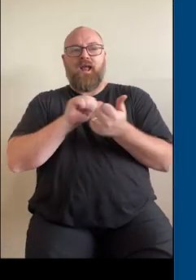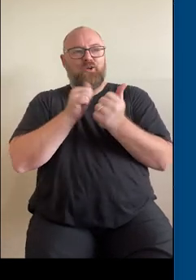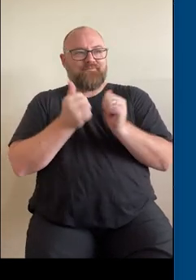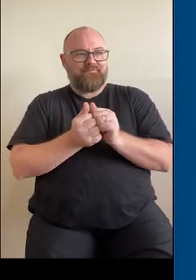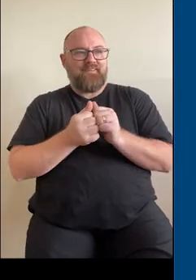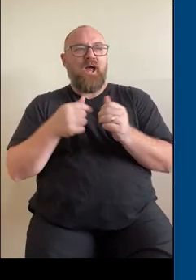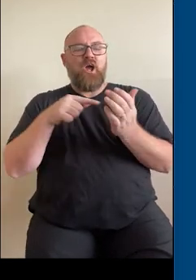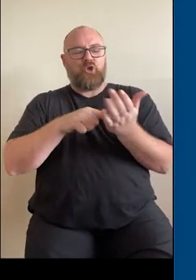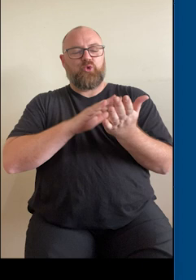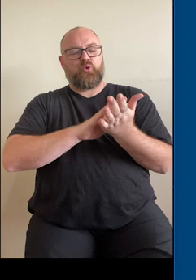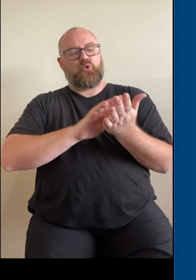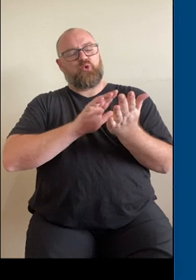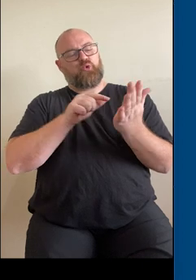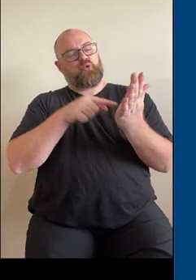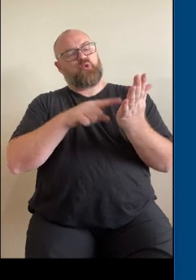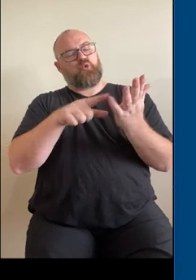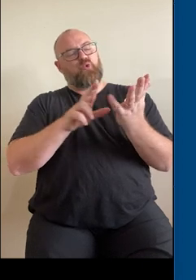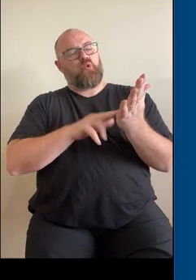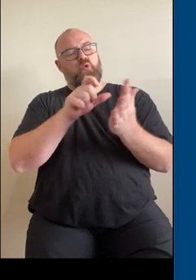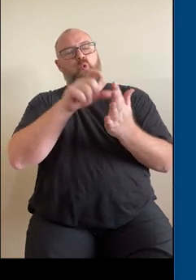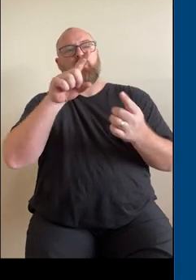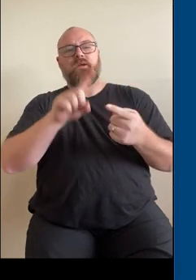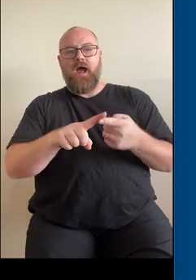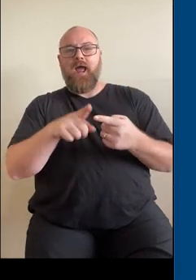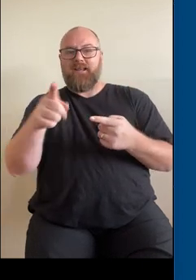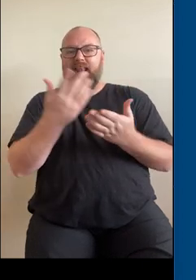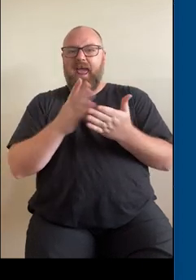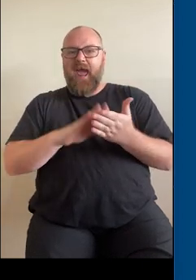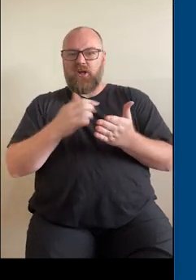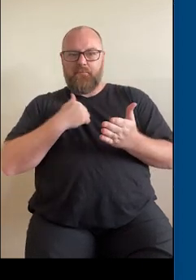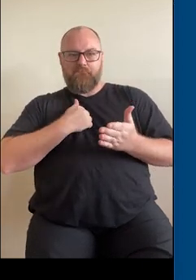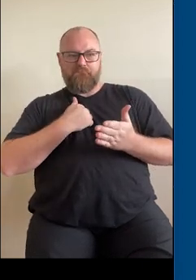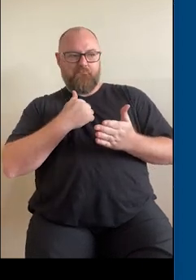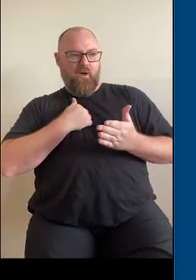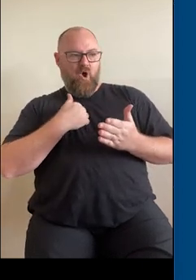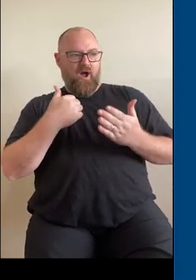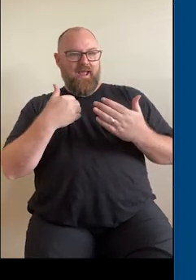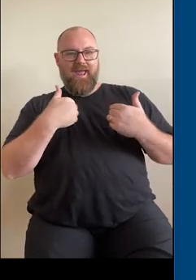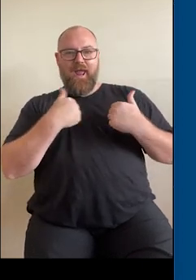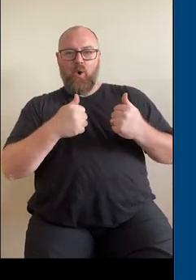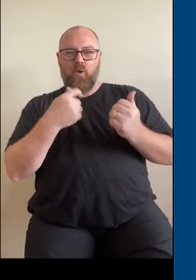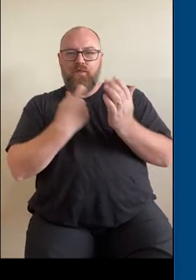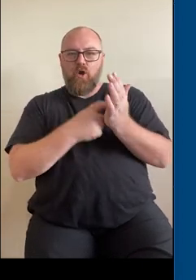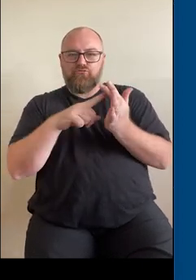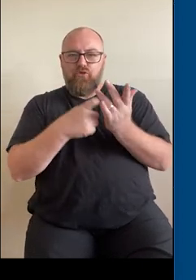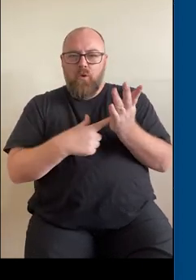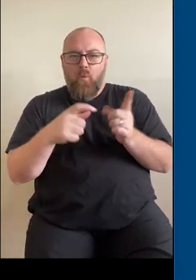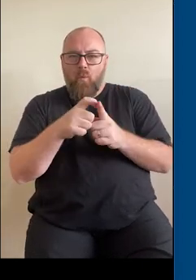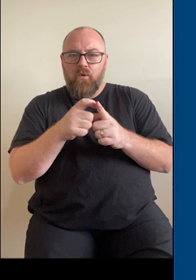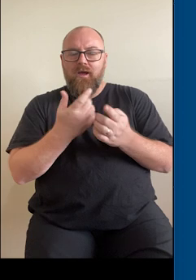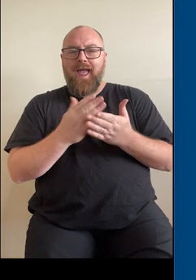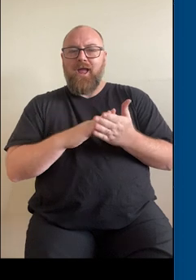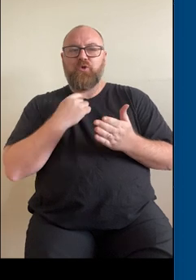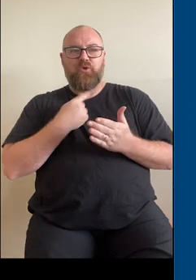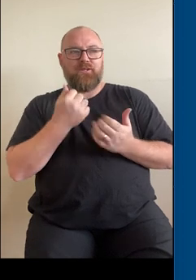who's going to talk about how you can use My Health Record to support better heart health.